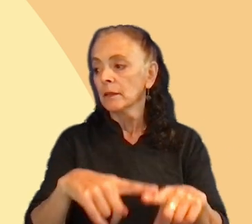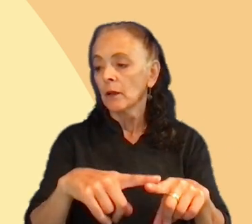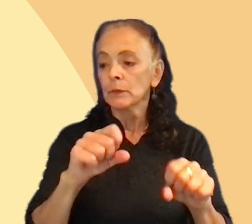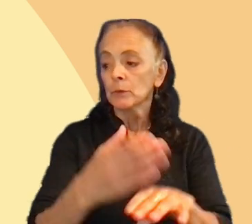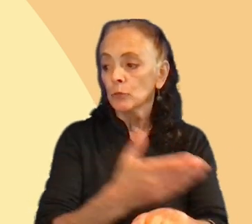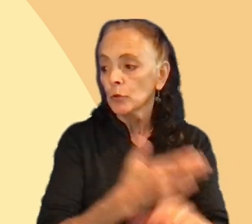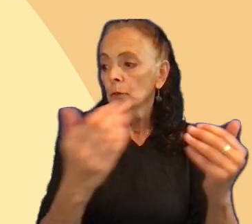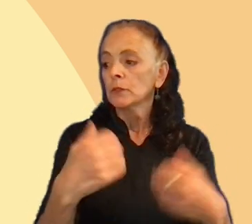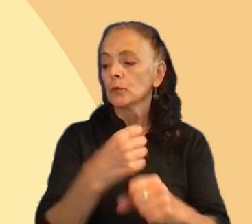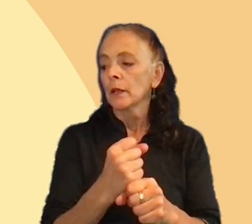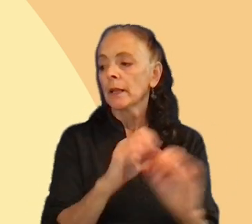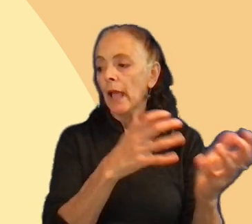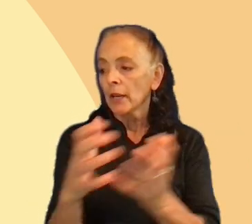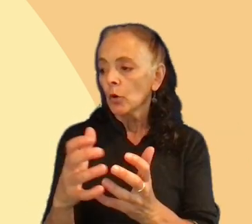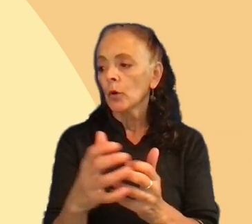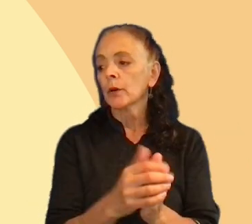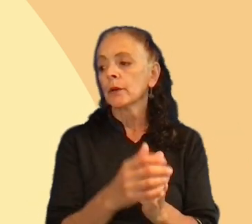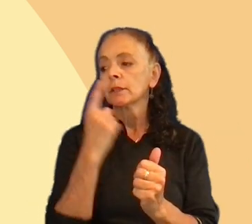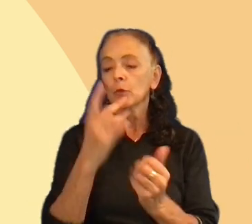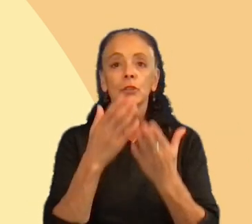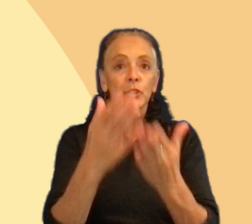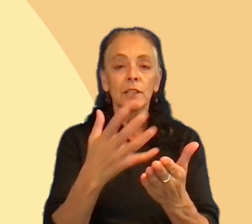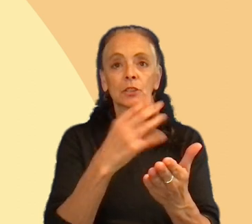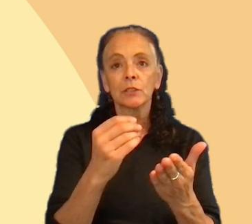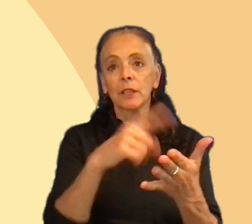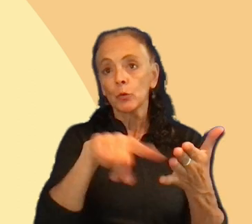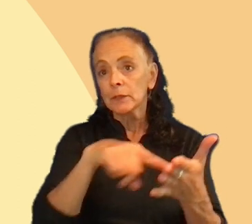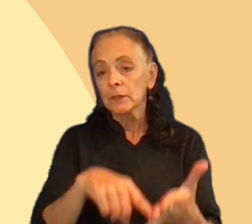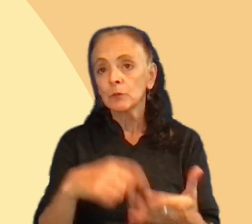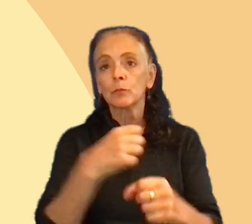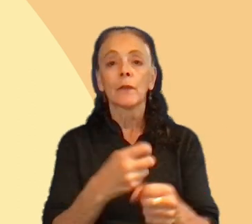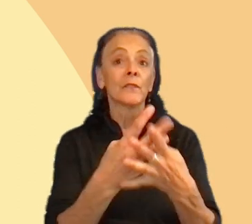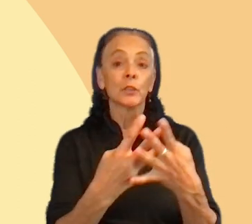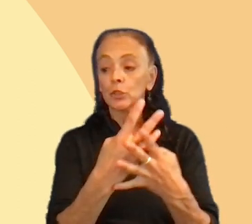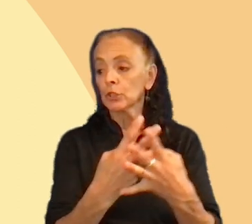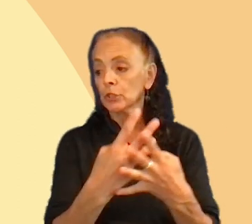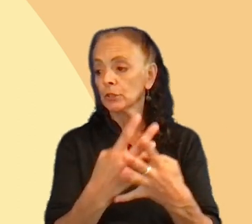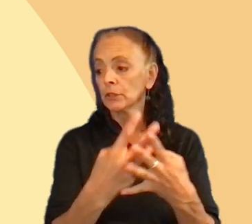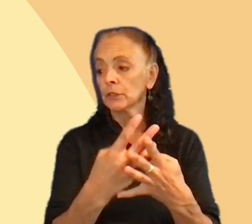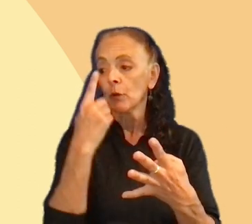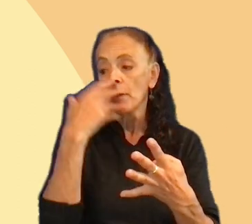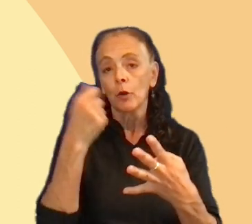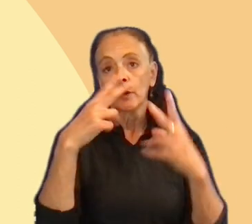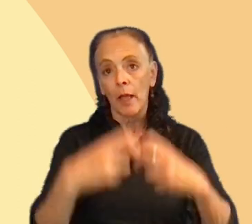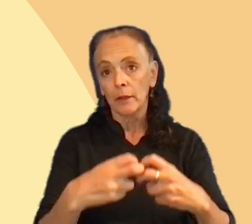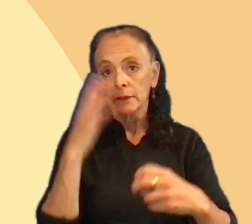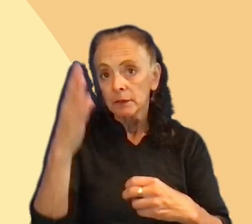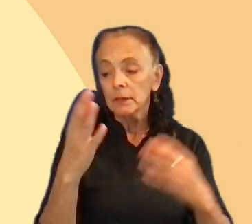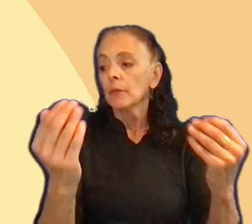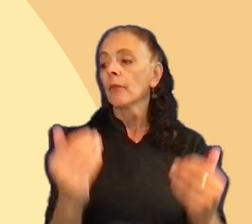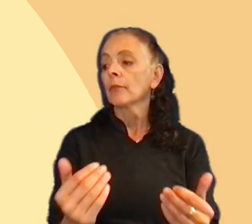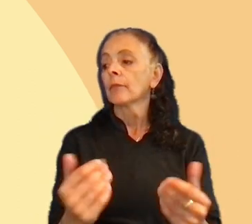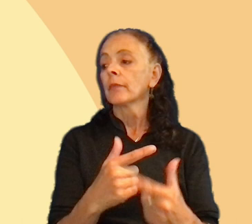these suggestions and critics. So, we could create filters for a better analysis. Then, we